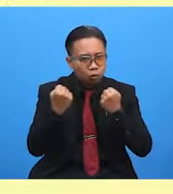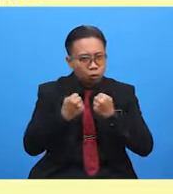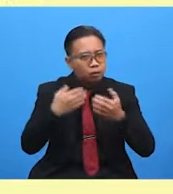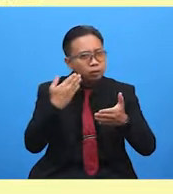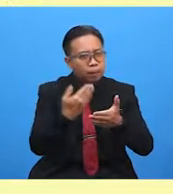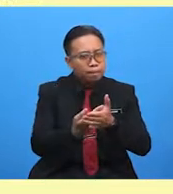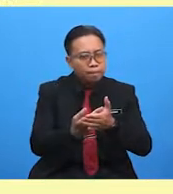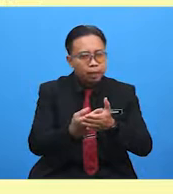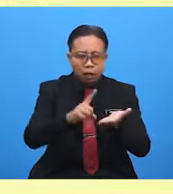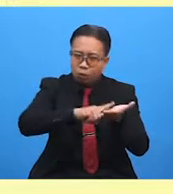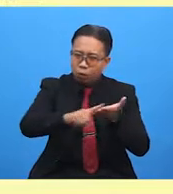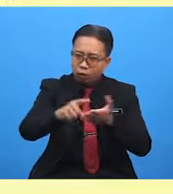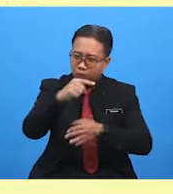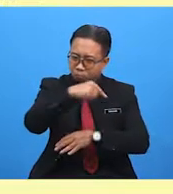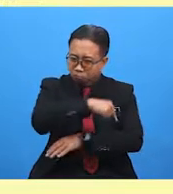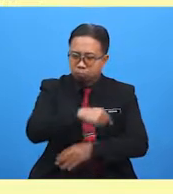the weekend.